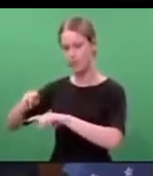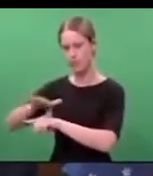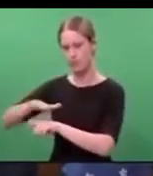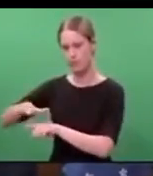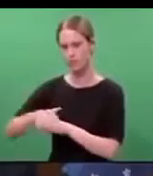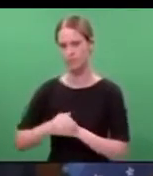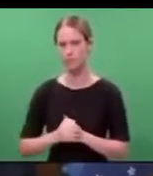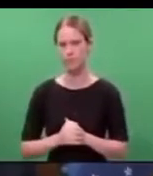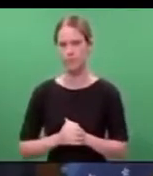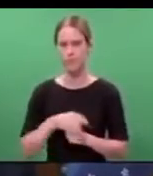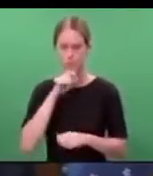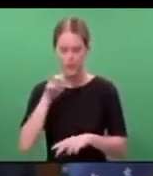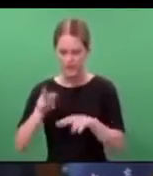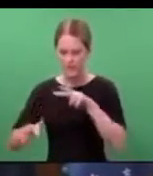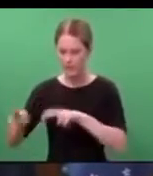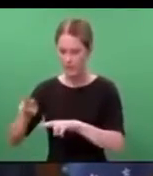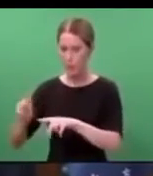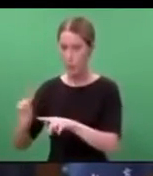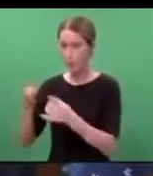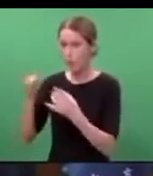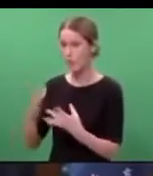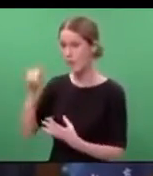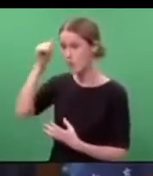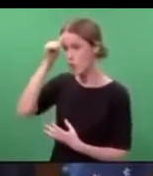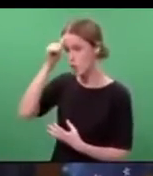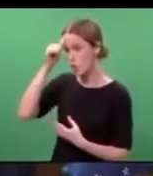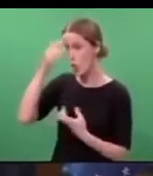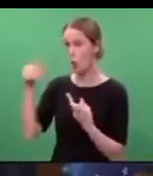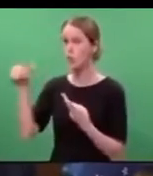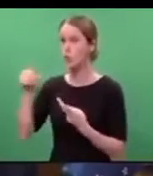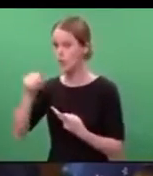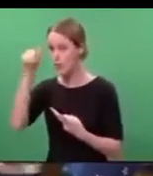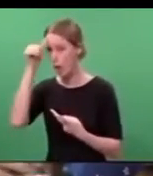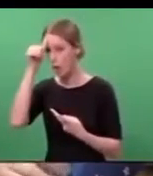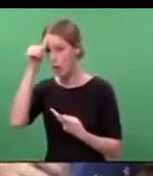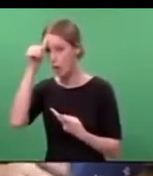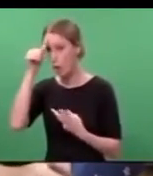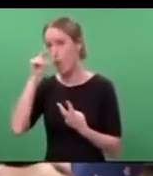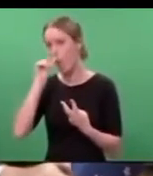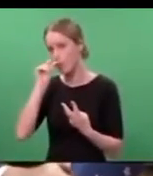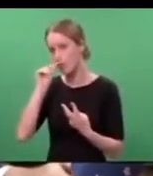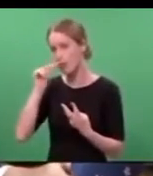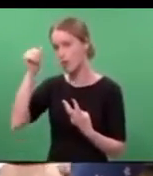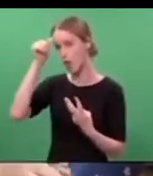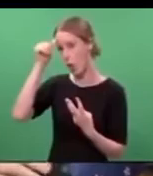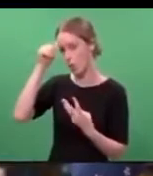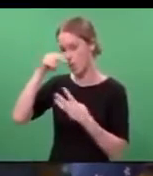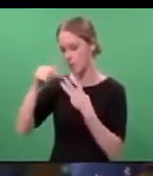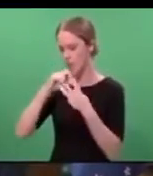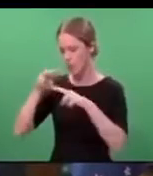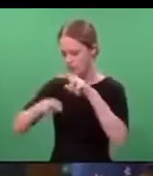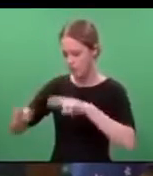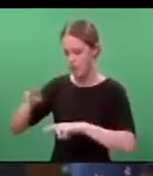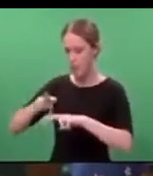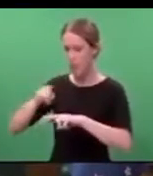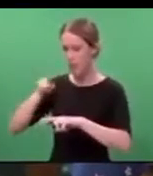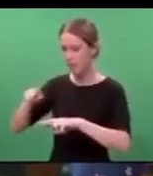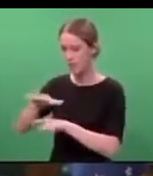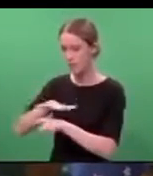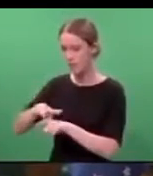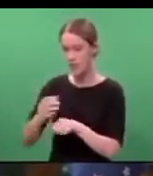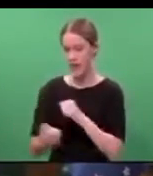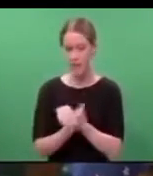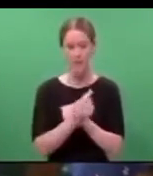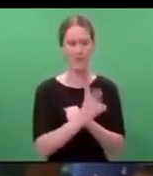We will examine what we did know, could have known, or should have known. We cannot allow this